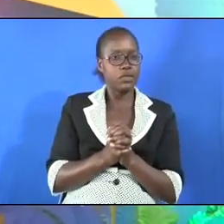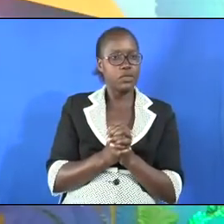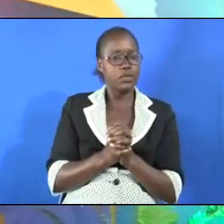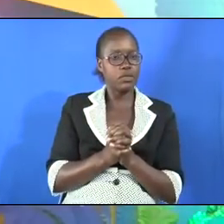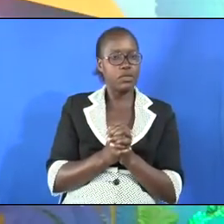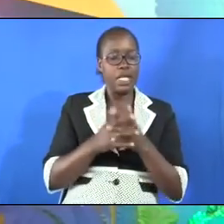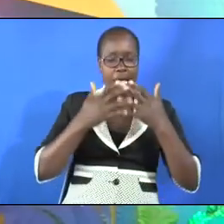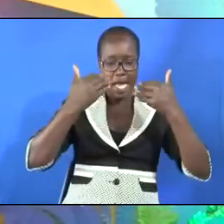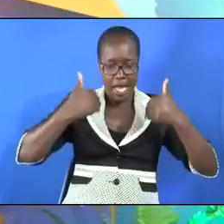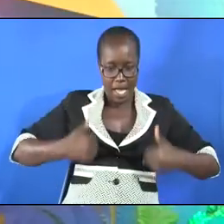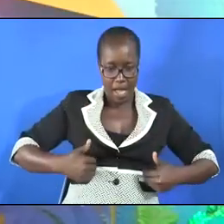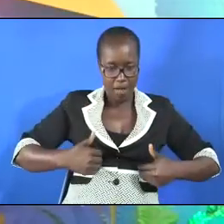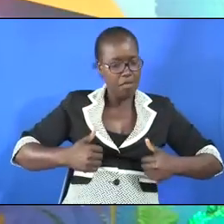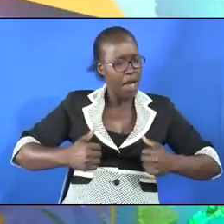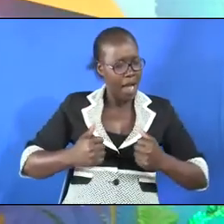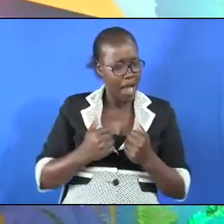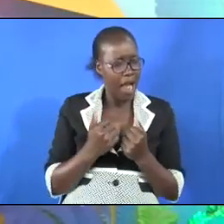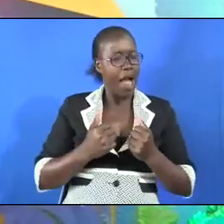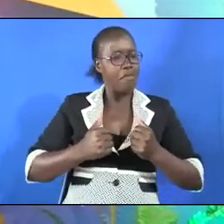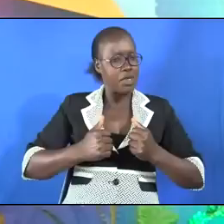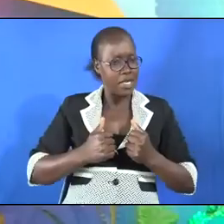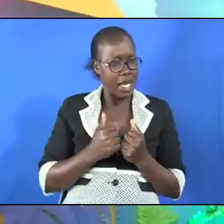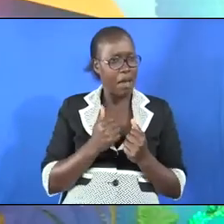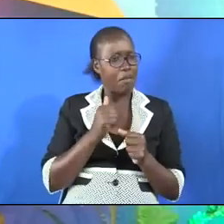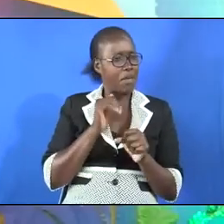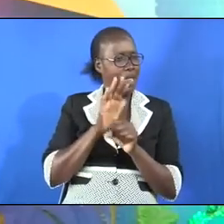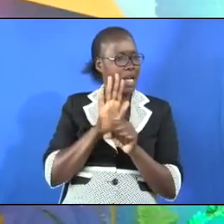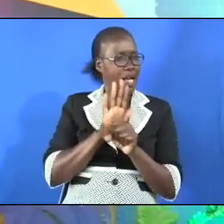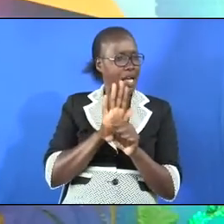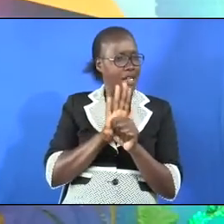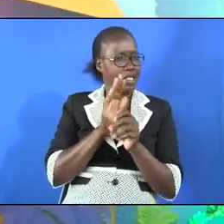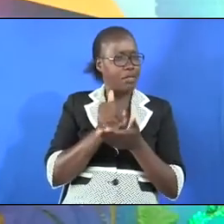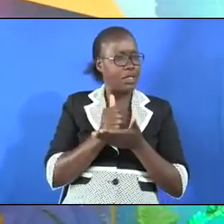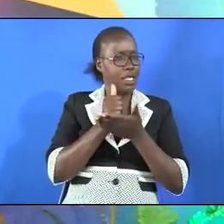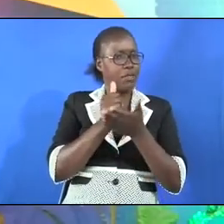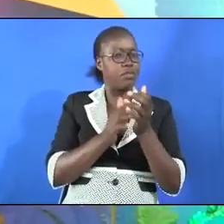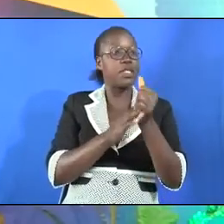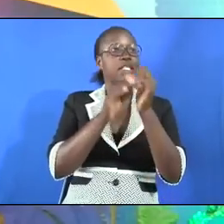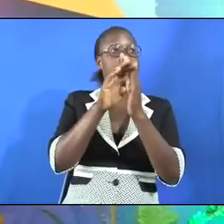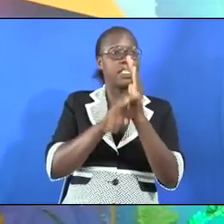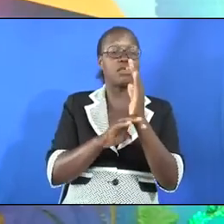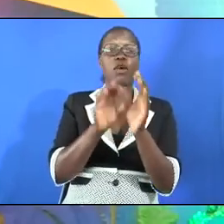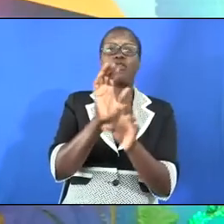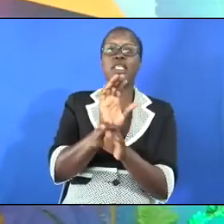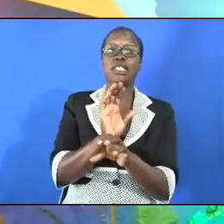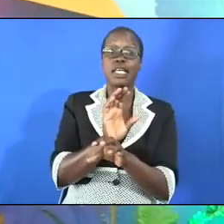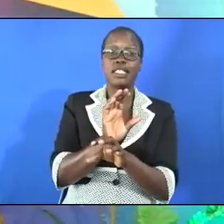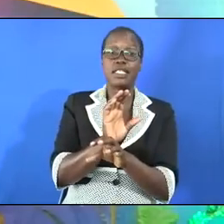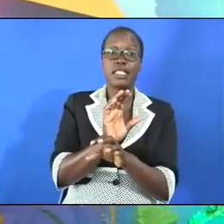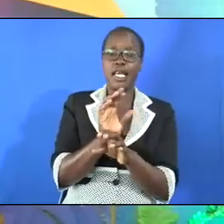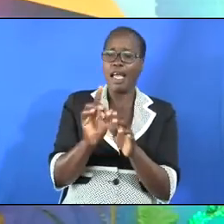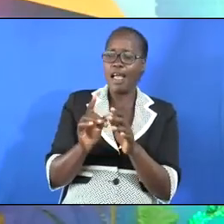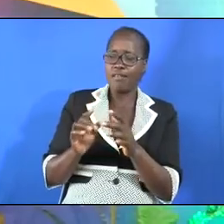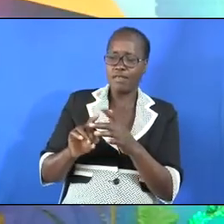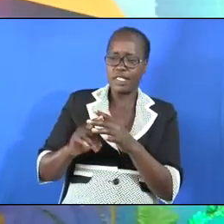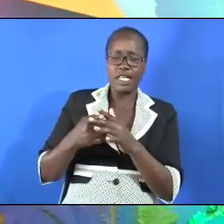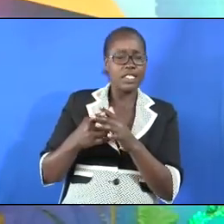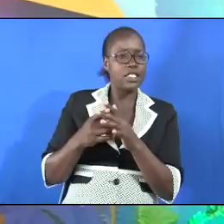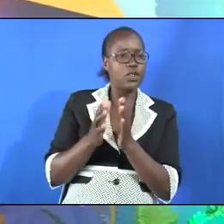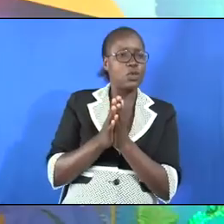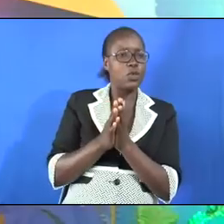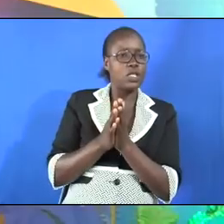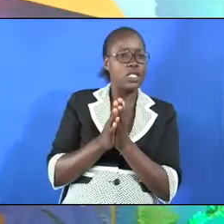I am delighted, really, really grateful that we have been assisted by the leadership of the church, beginning with